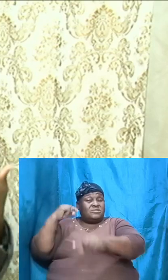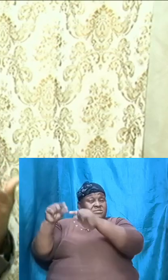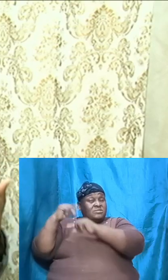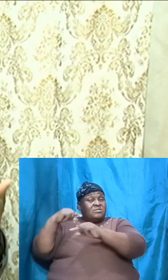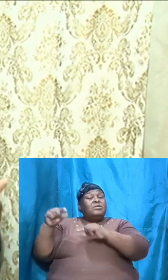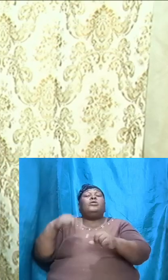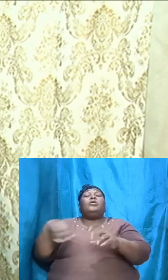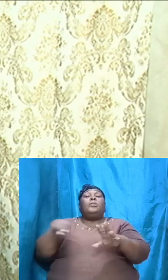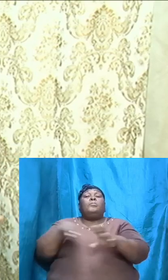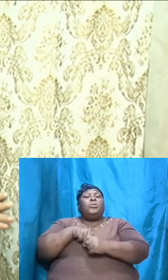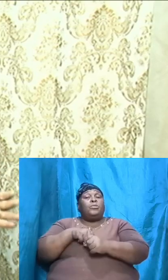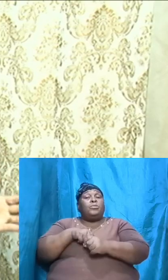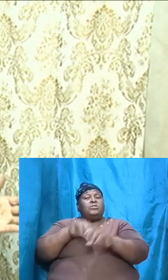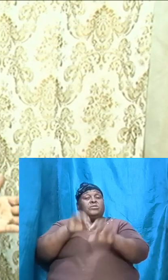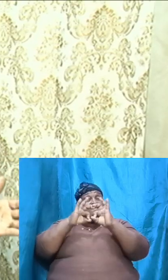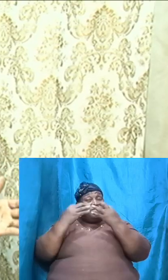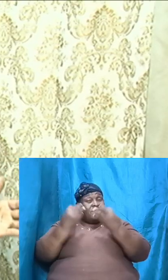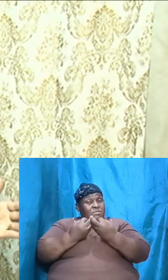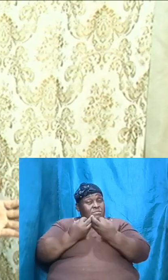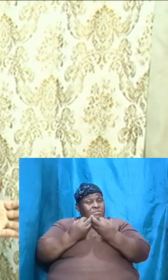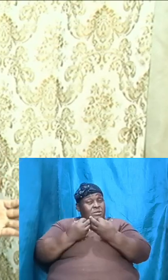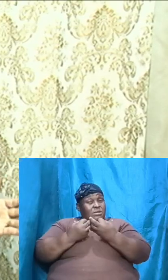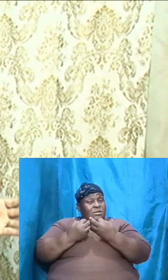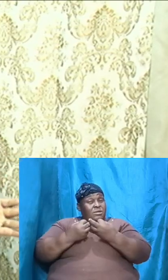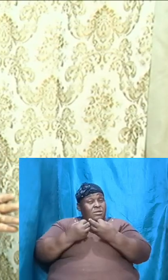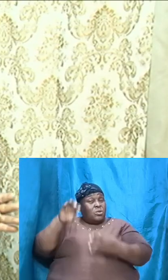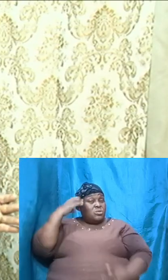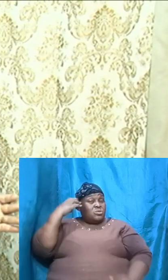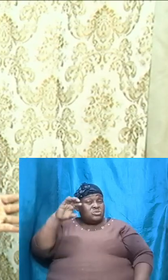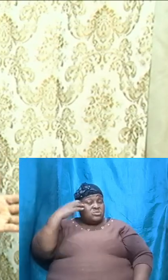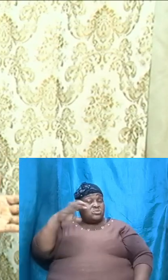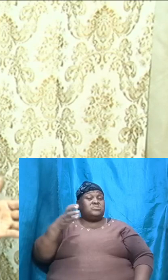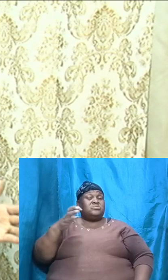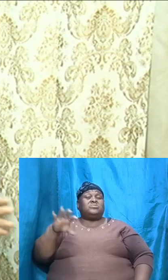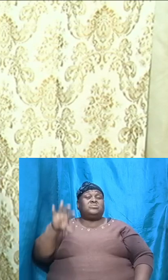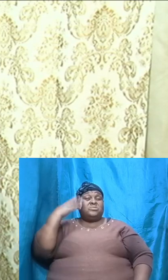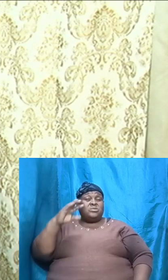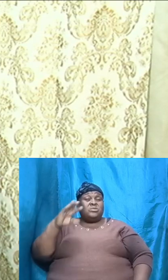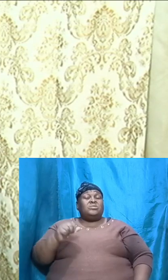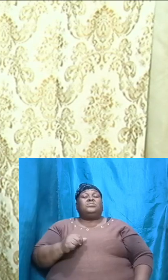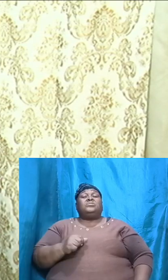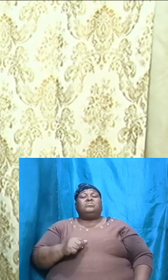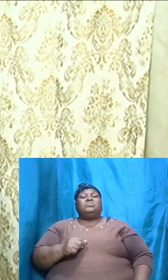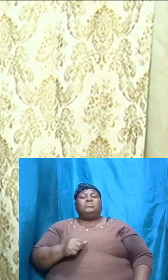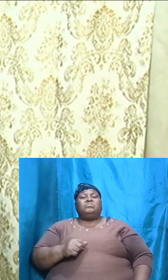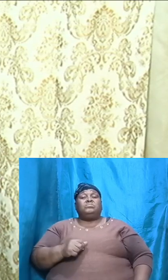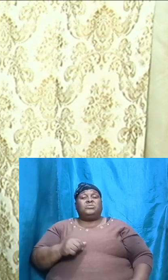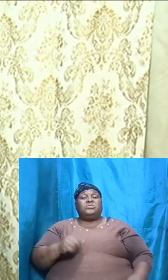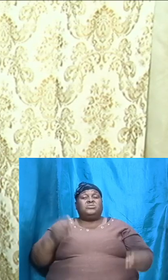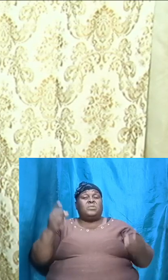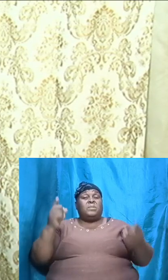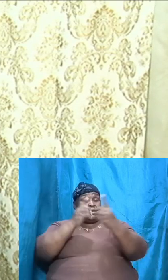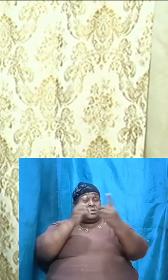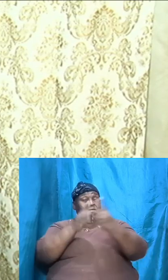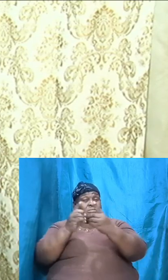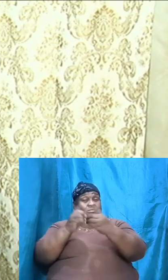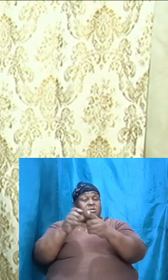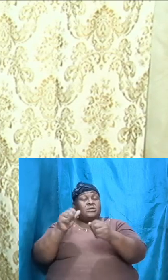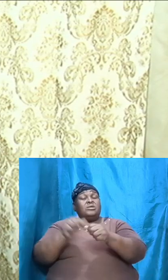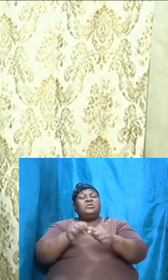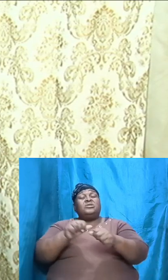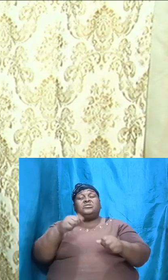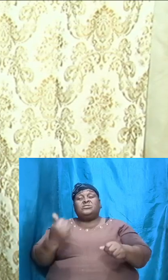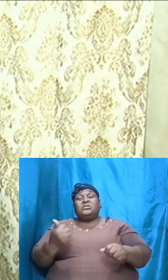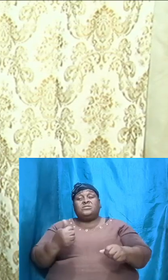lions came. They were cousins. And so they, without doubt, started to meet up with each other. And we